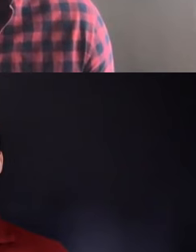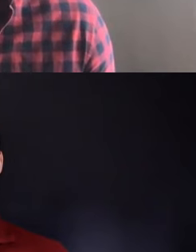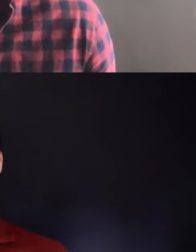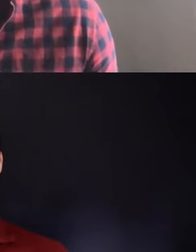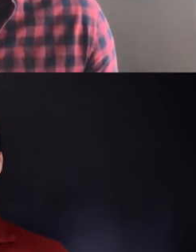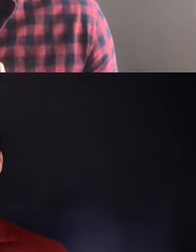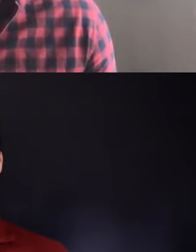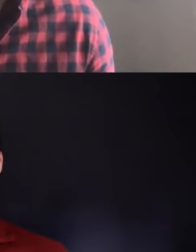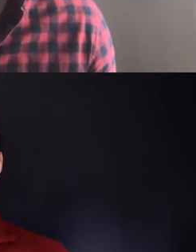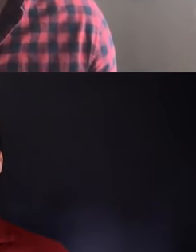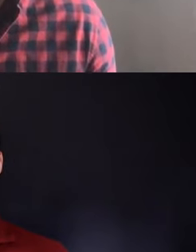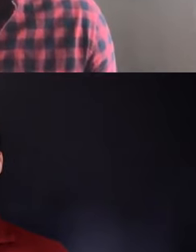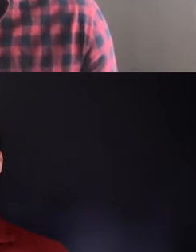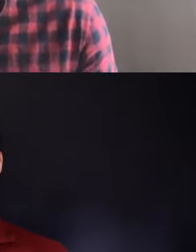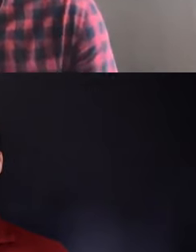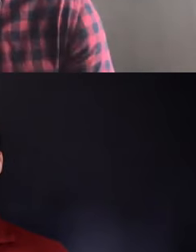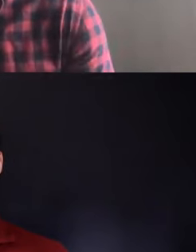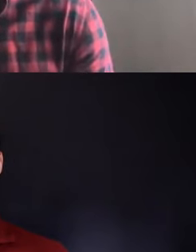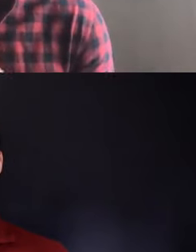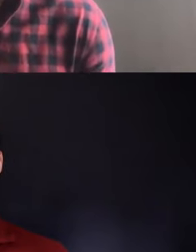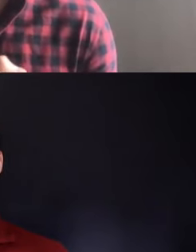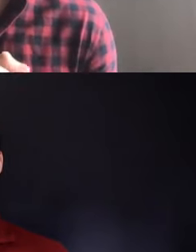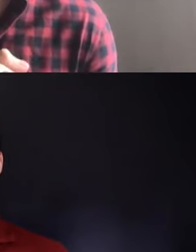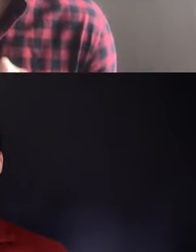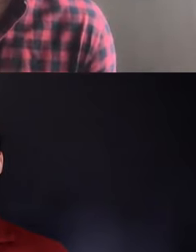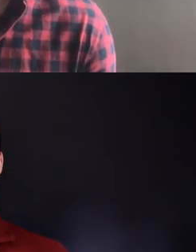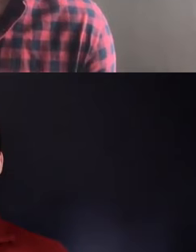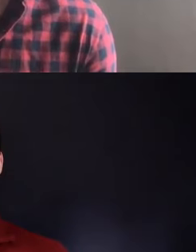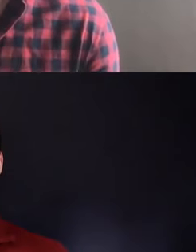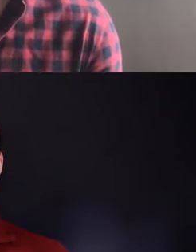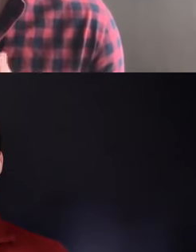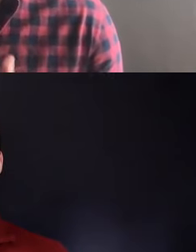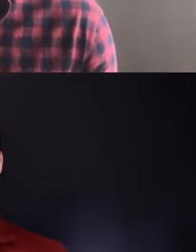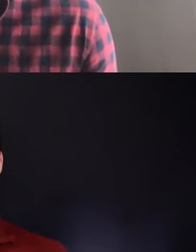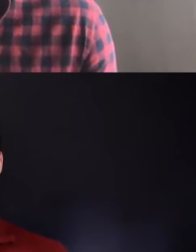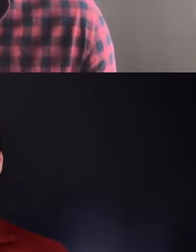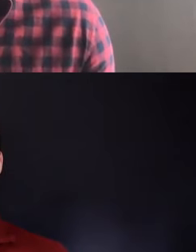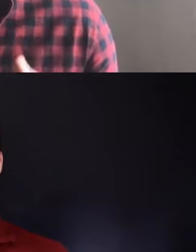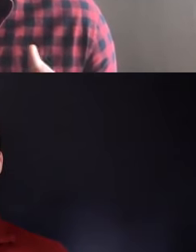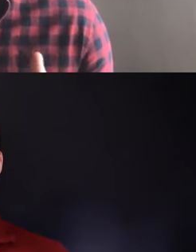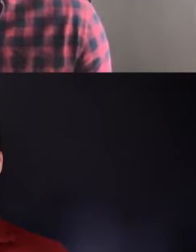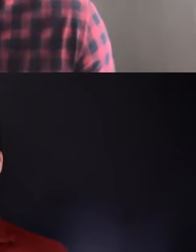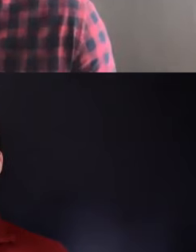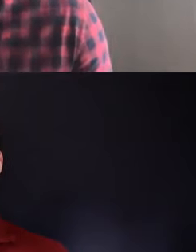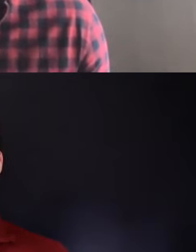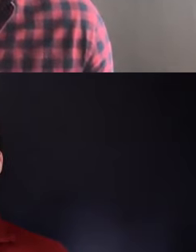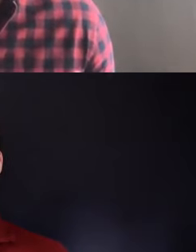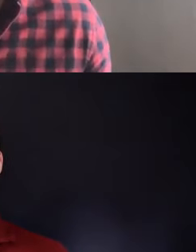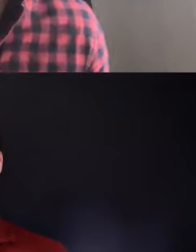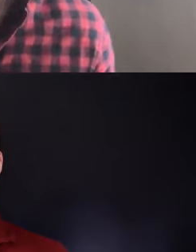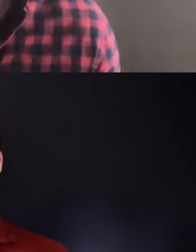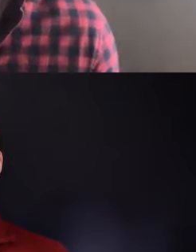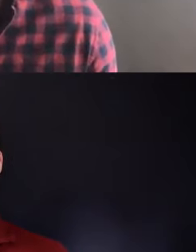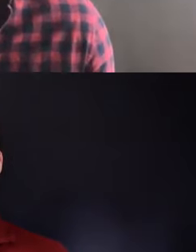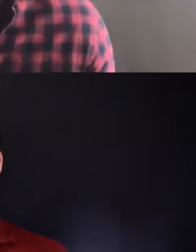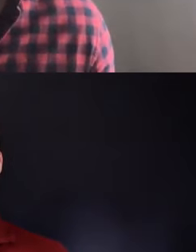bringing attention to the disparity between real-life linguistic diversity of Bolivia and the lack of such diversity in virtual life on